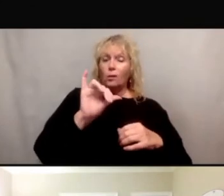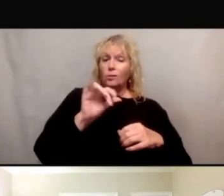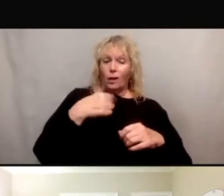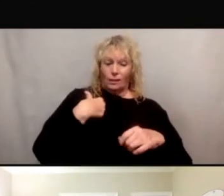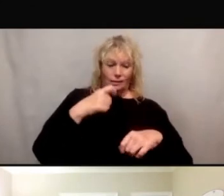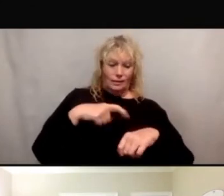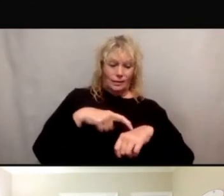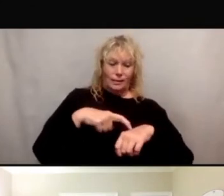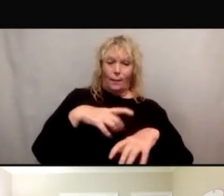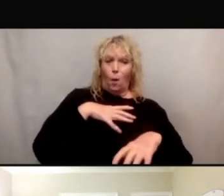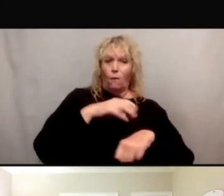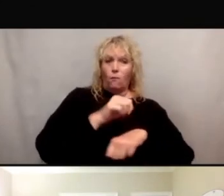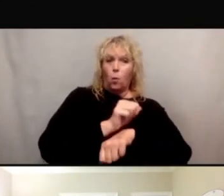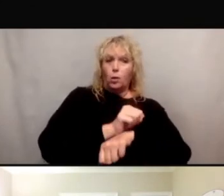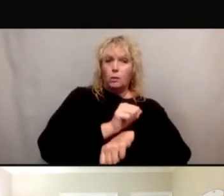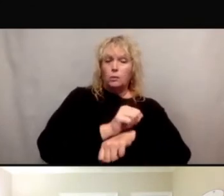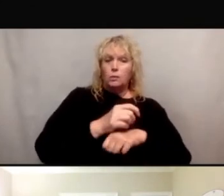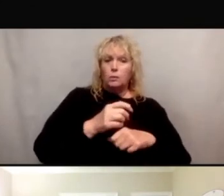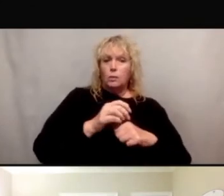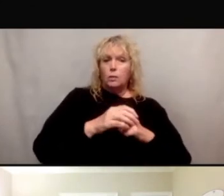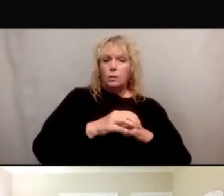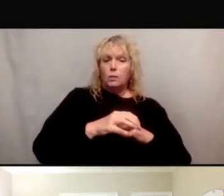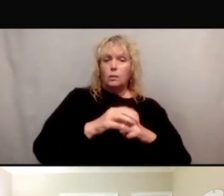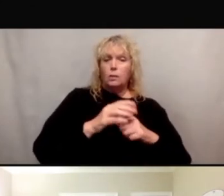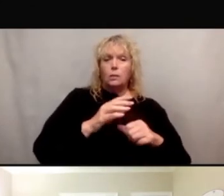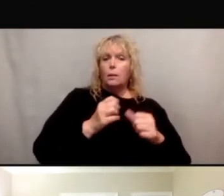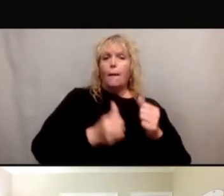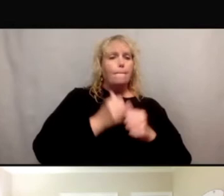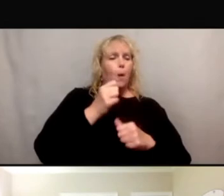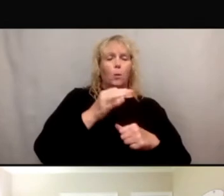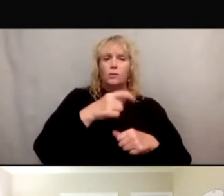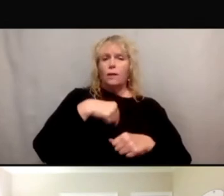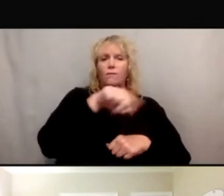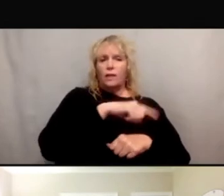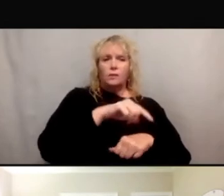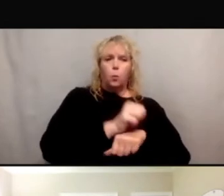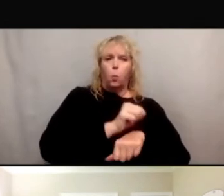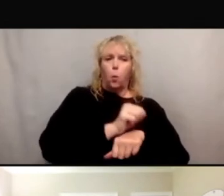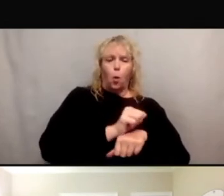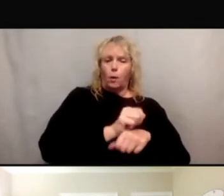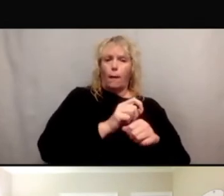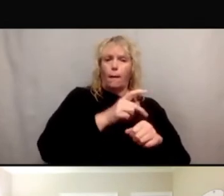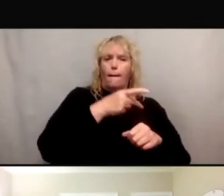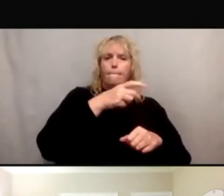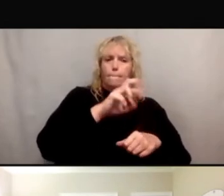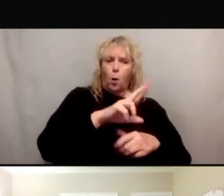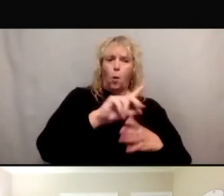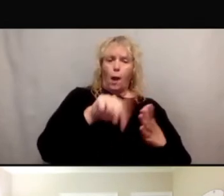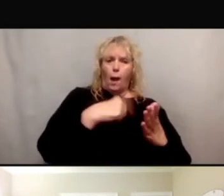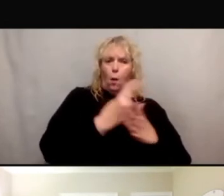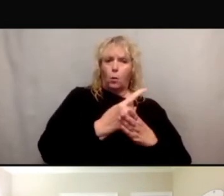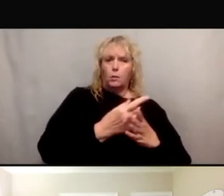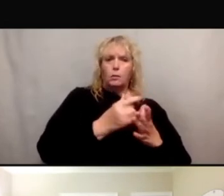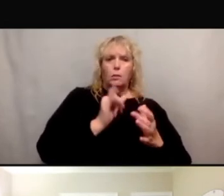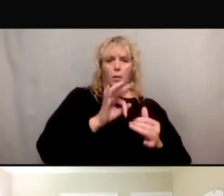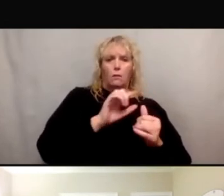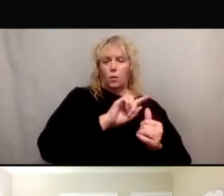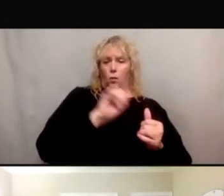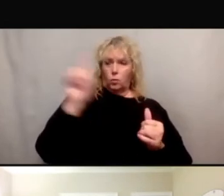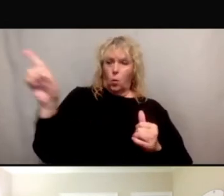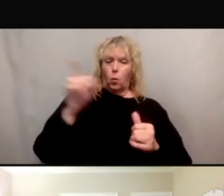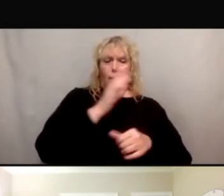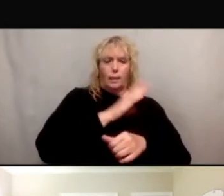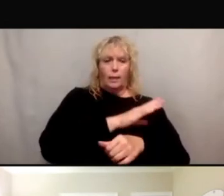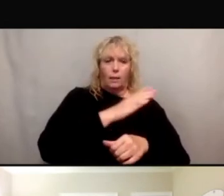Most of these patients are hourly wage earners. So therefore, if they're at the clinic for two to three